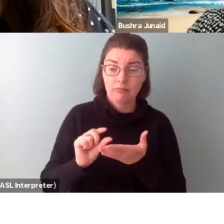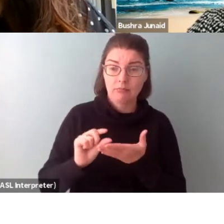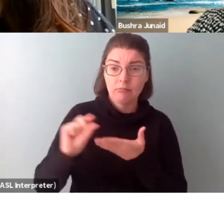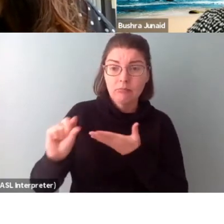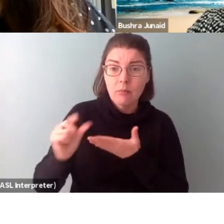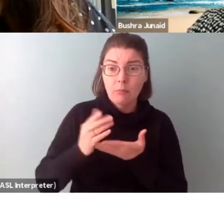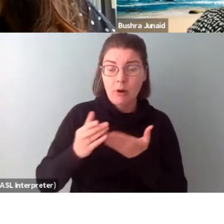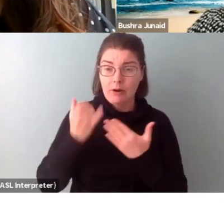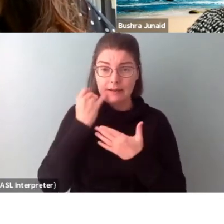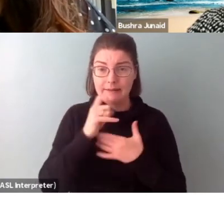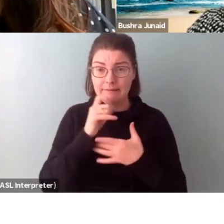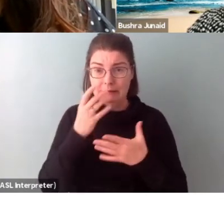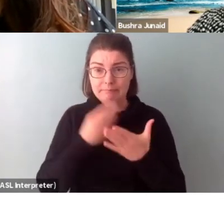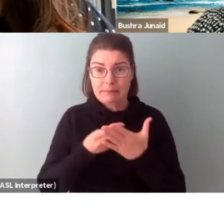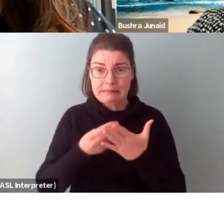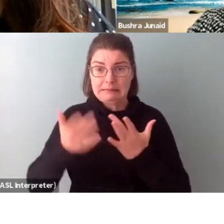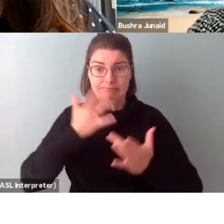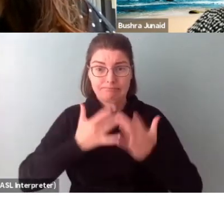if there's not enough money?